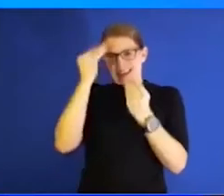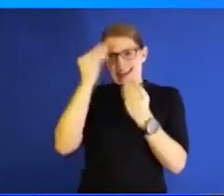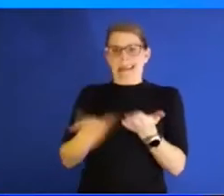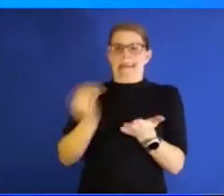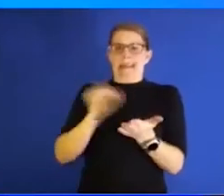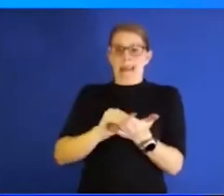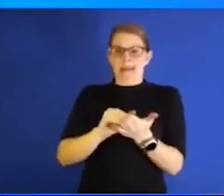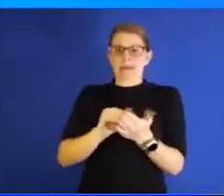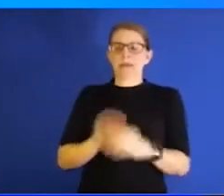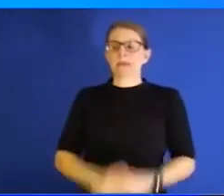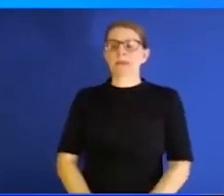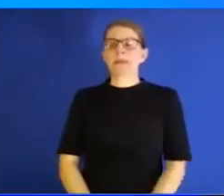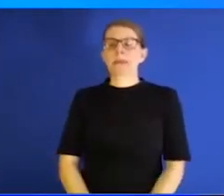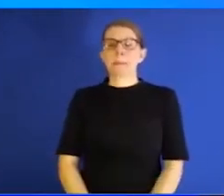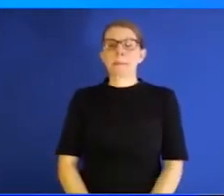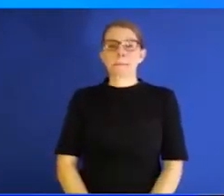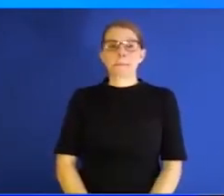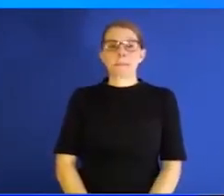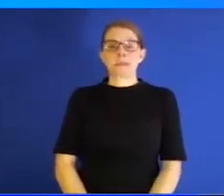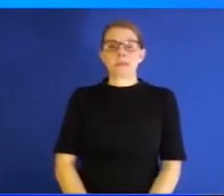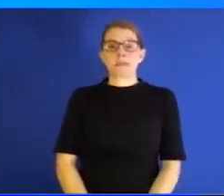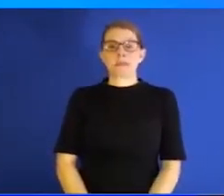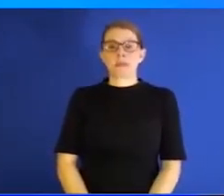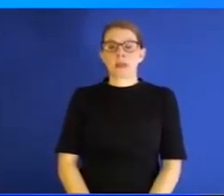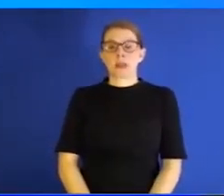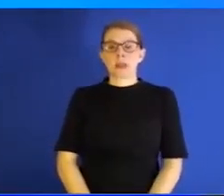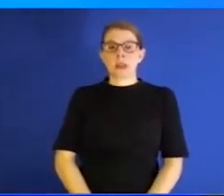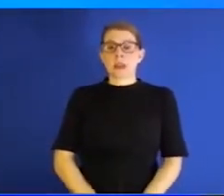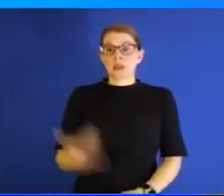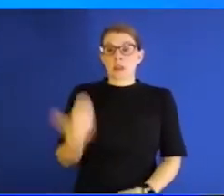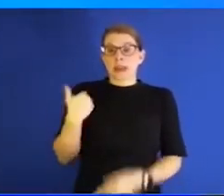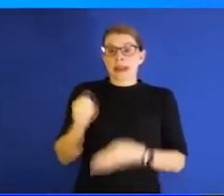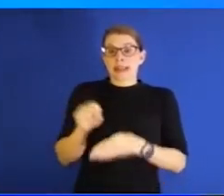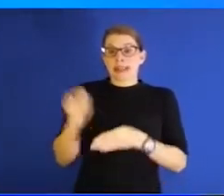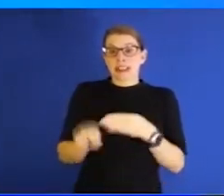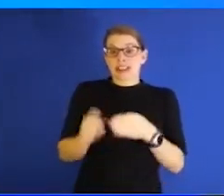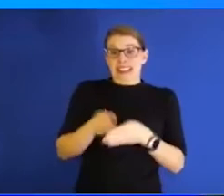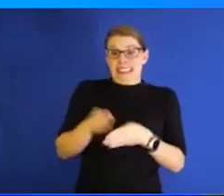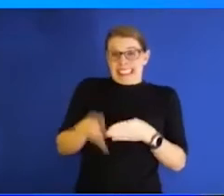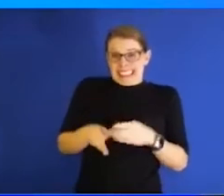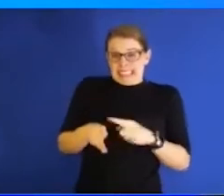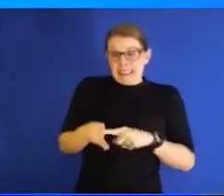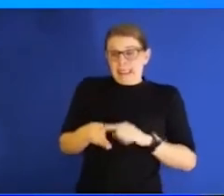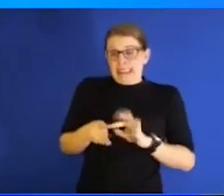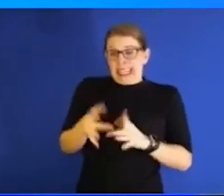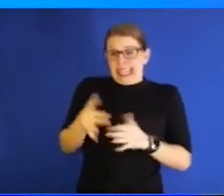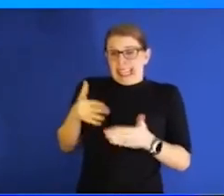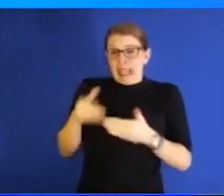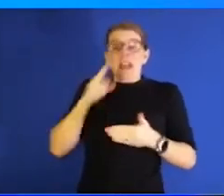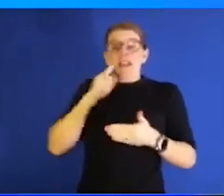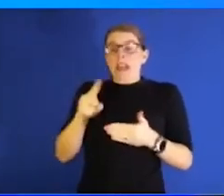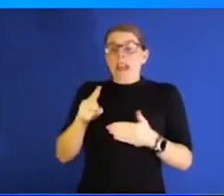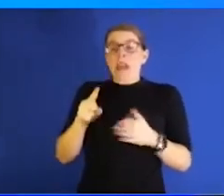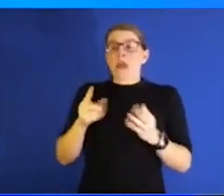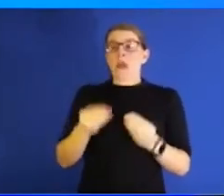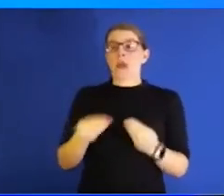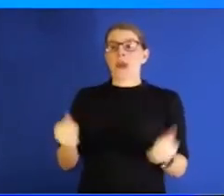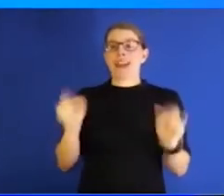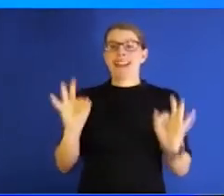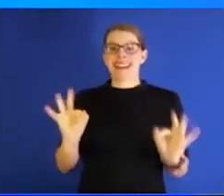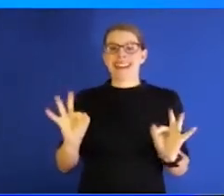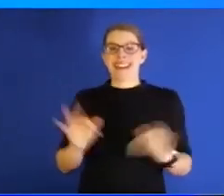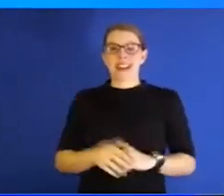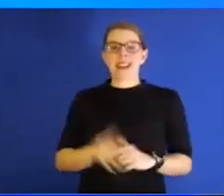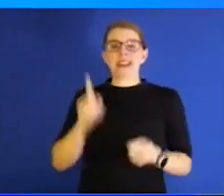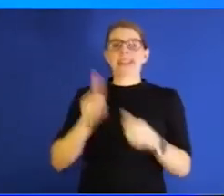really wrapping up last semester, we ended on a pretty good note, thinking we might be out of the woods, right, until this